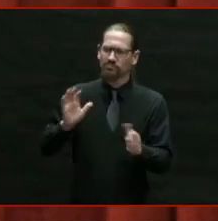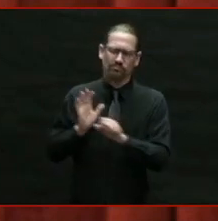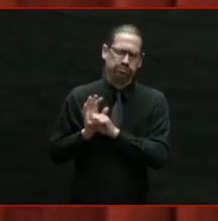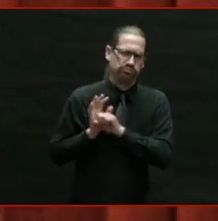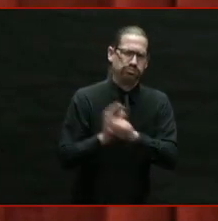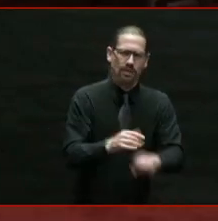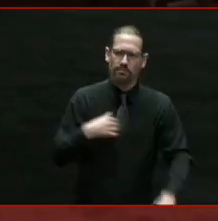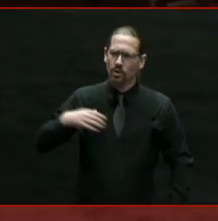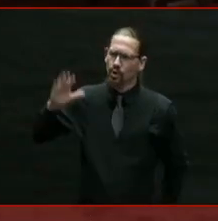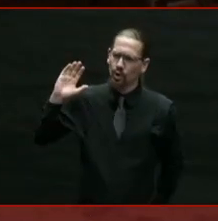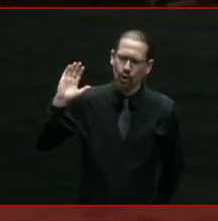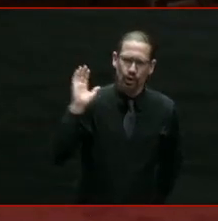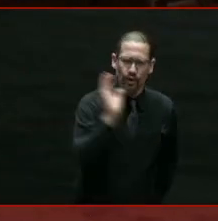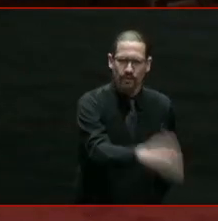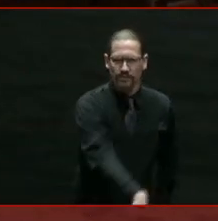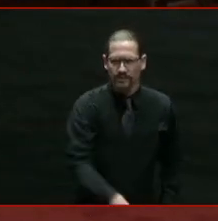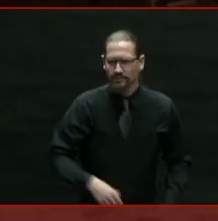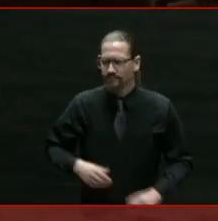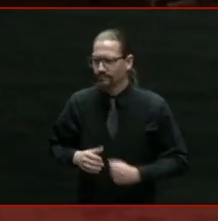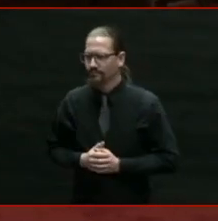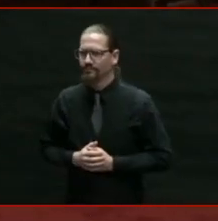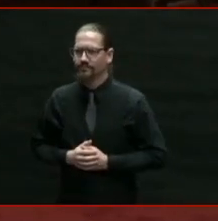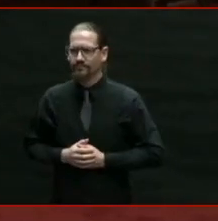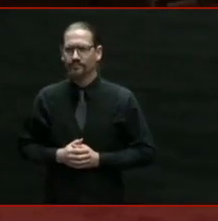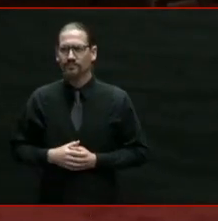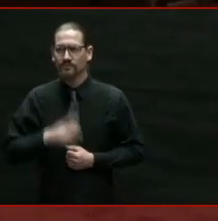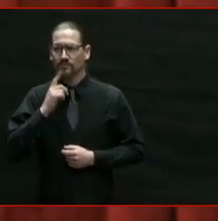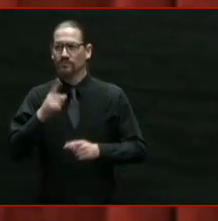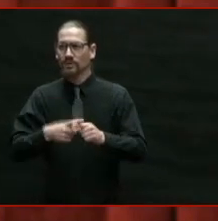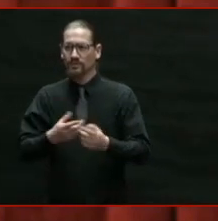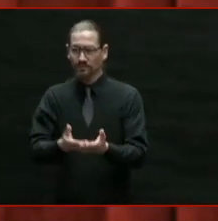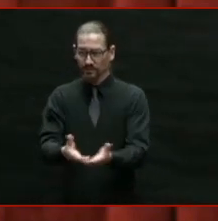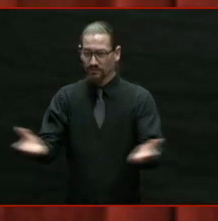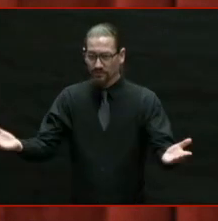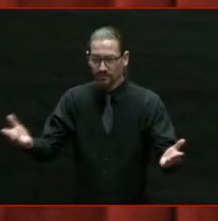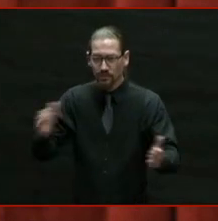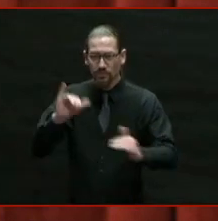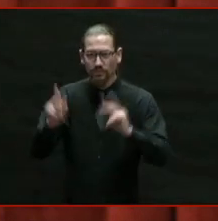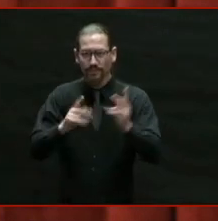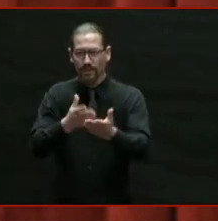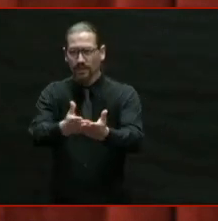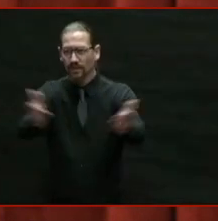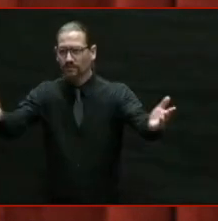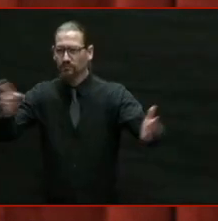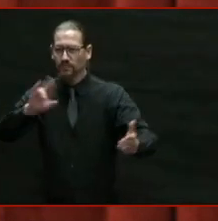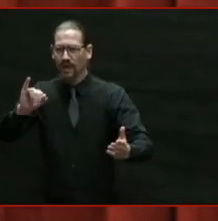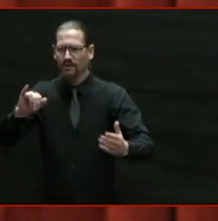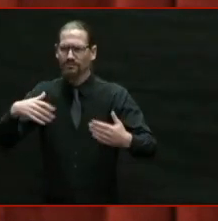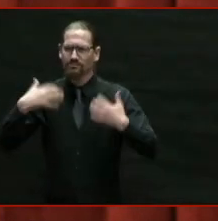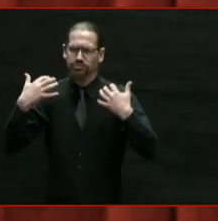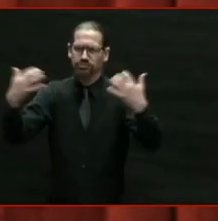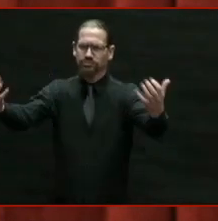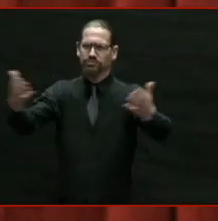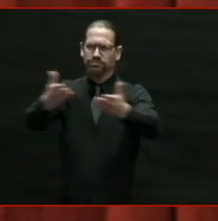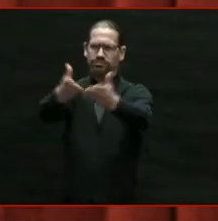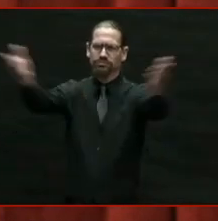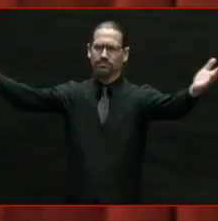And most of all, to my fellow Rhode Islanders, tonight we come together,